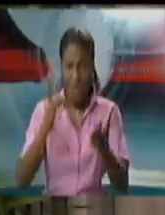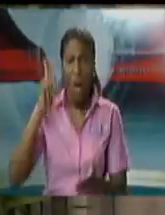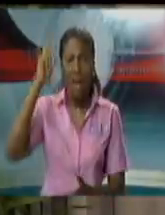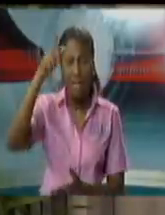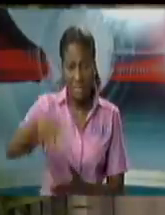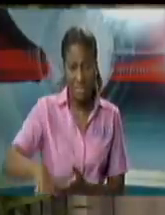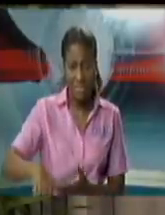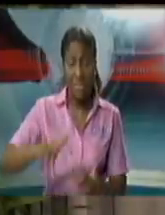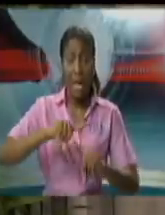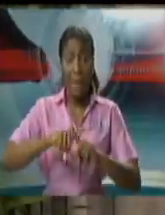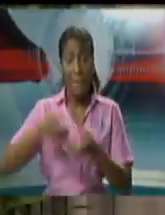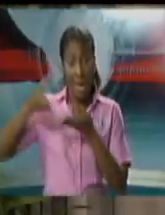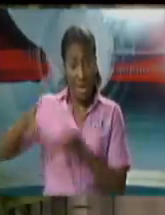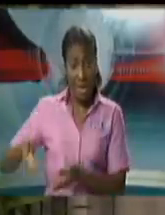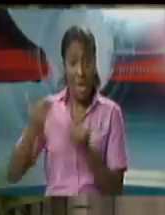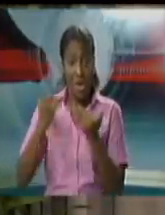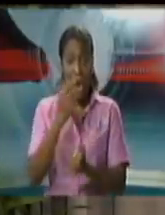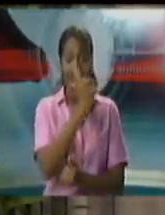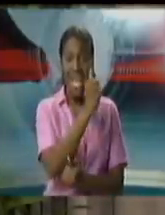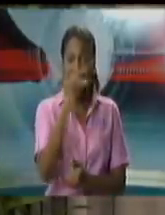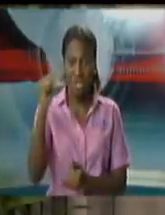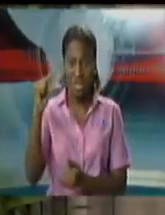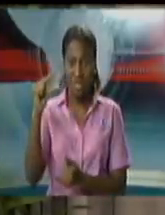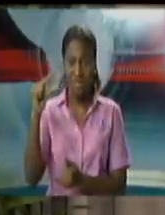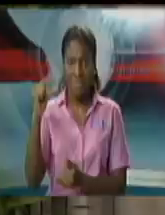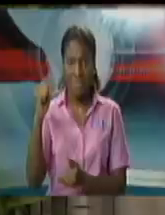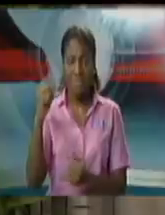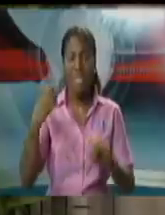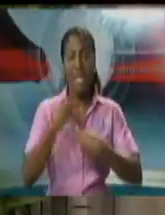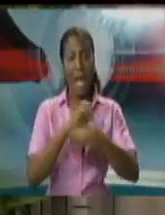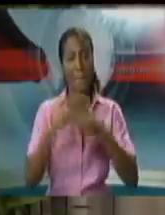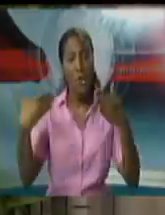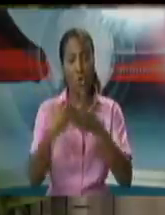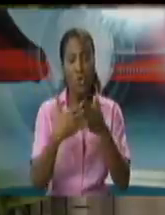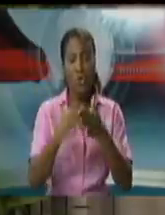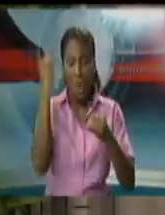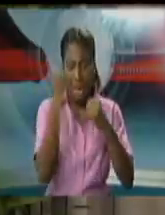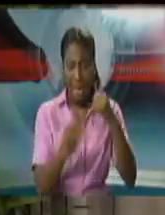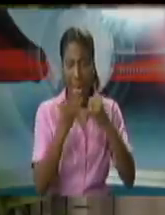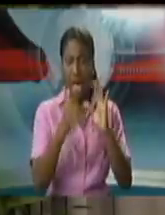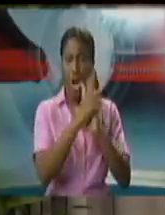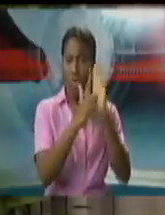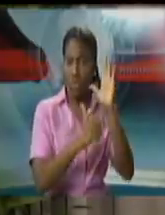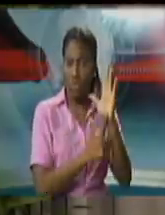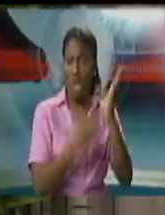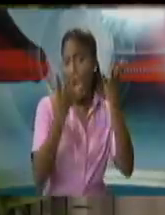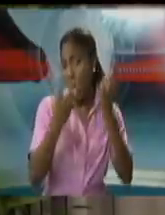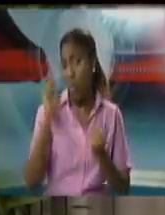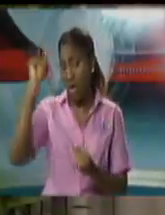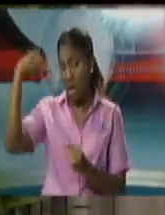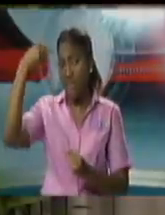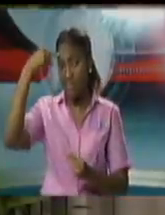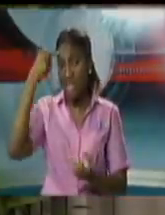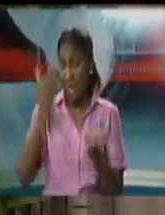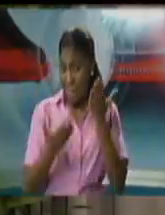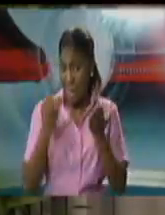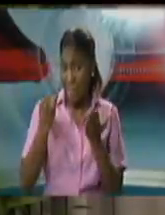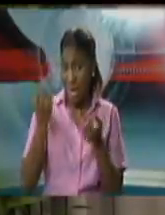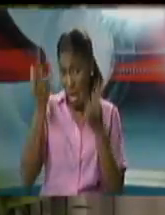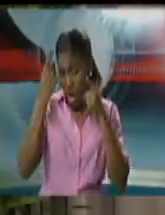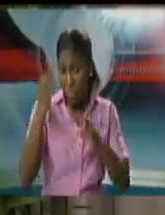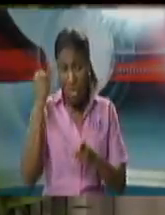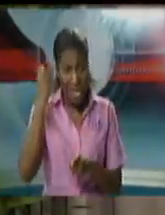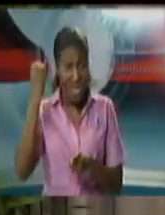there is an urgent miscellaneous provisions bill that I'm asking the cabinet to consider which will do some further